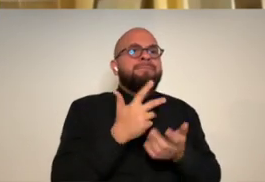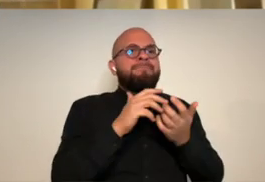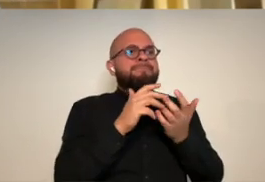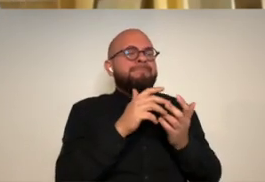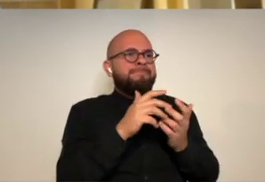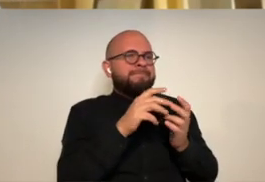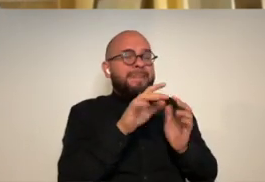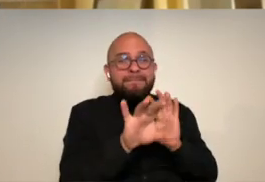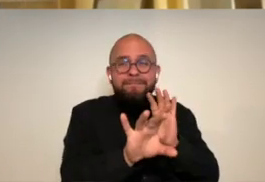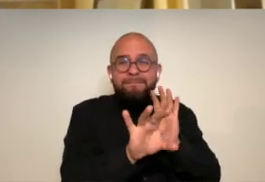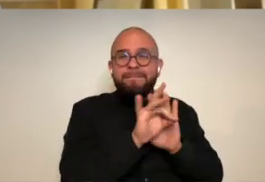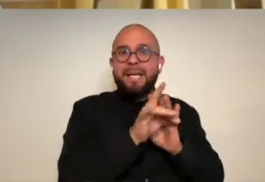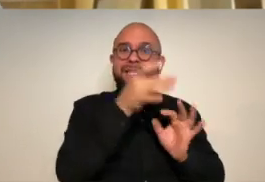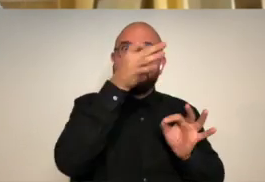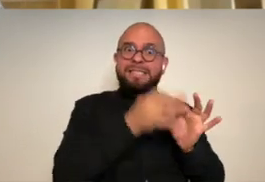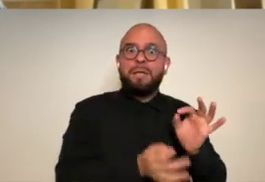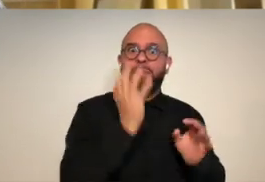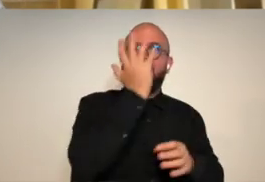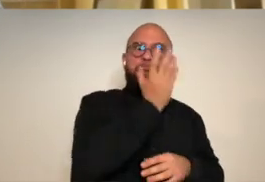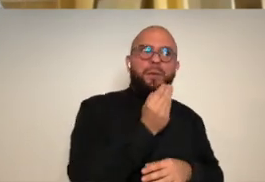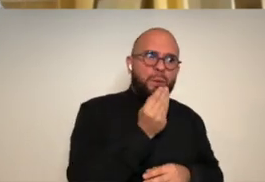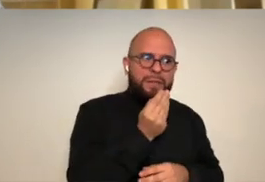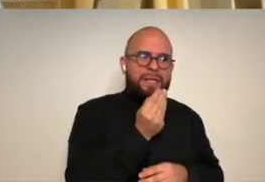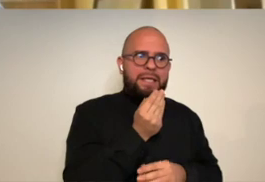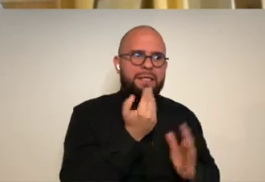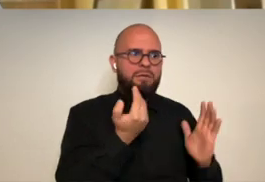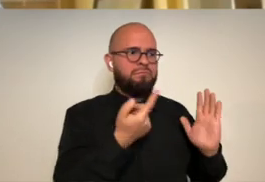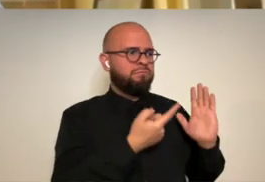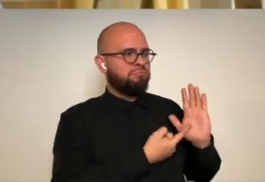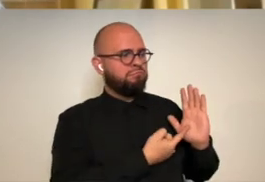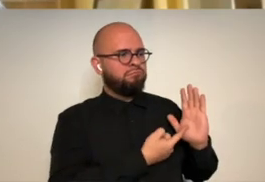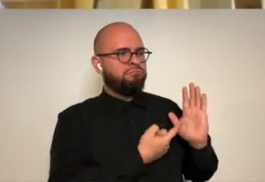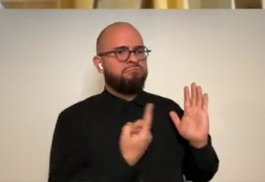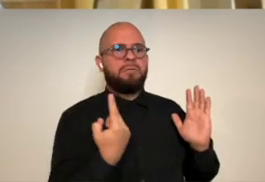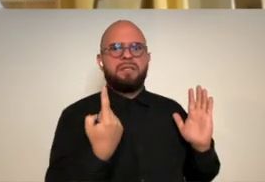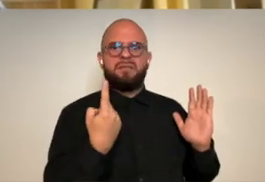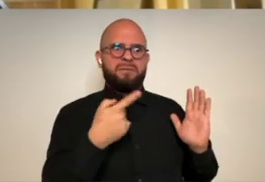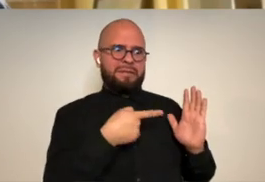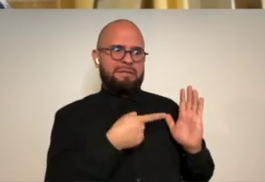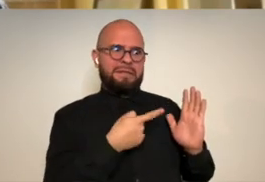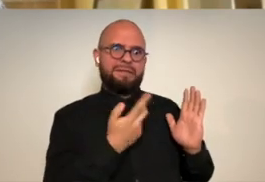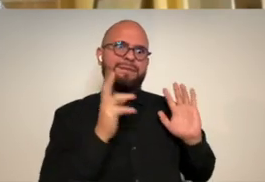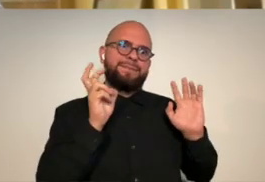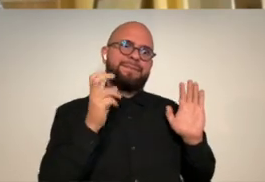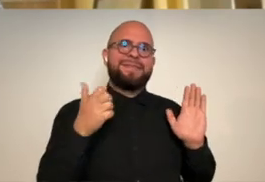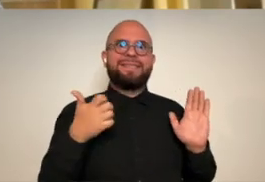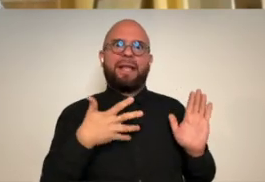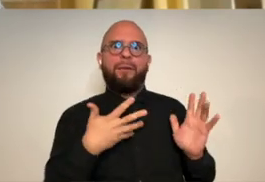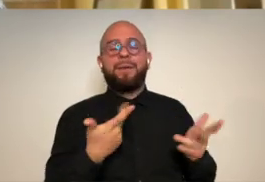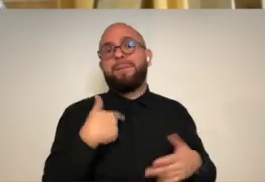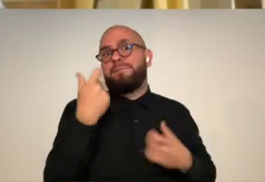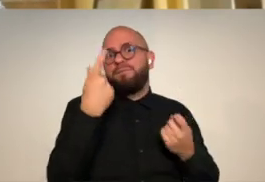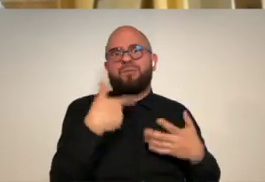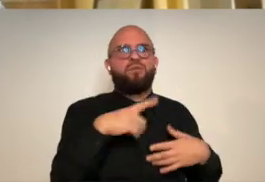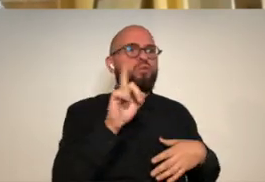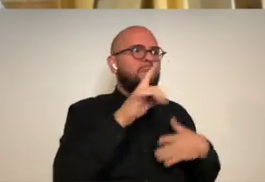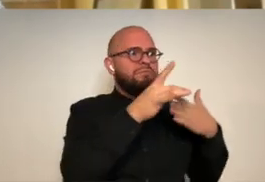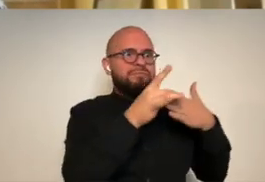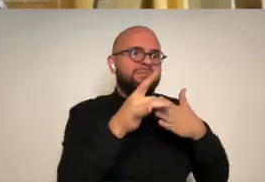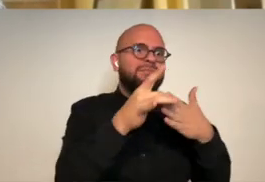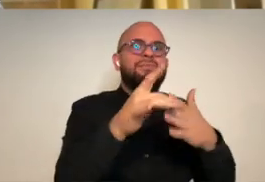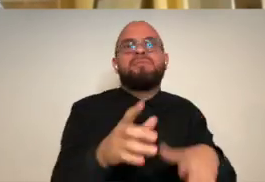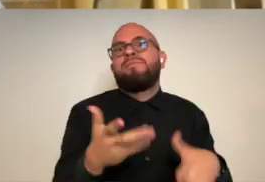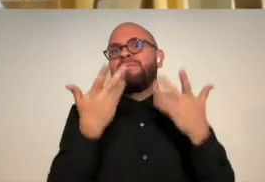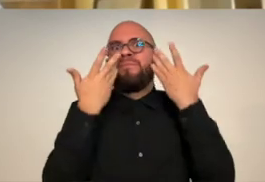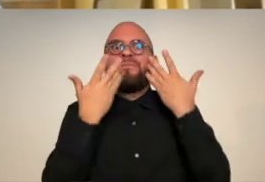find the simple beauties in these kind of um scary things so that's that's one of the big projects i'm i'm